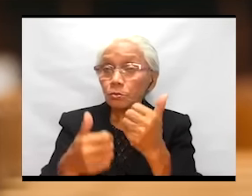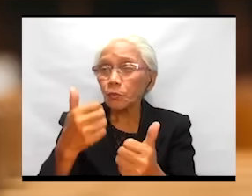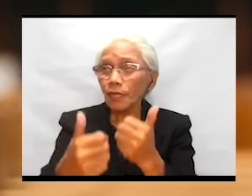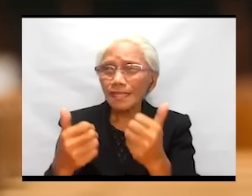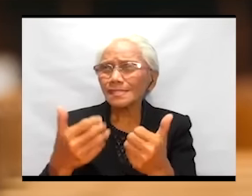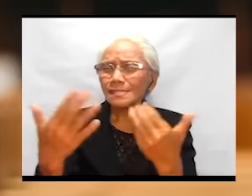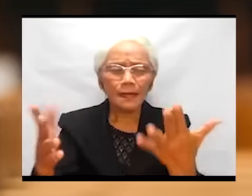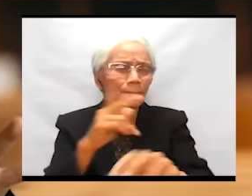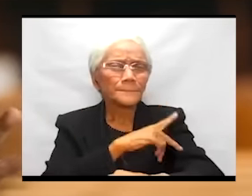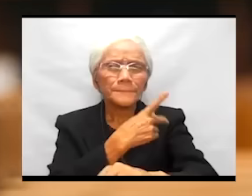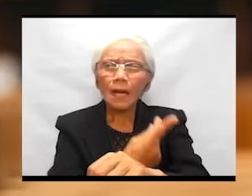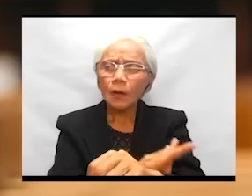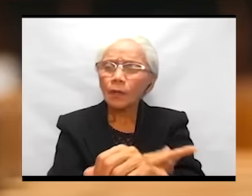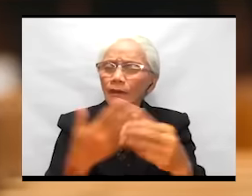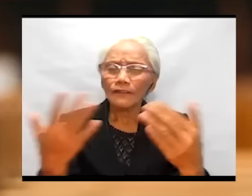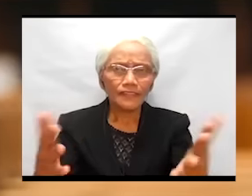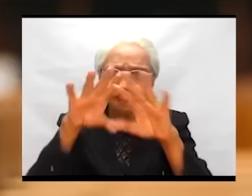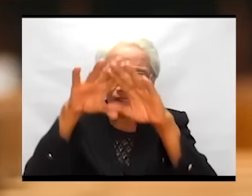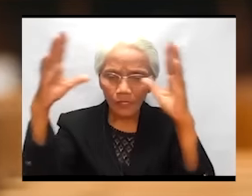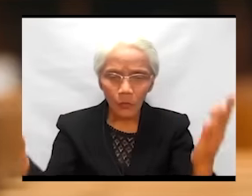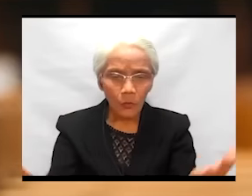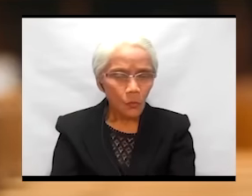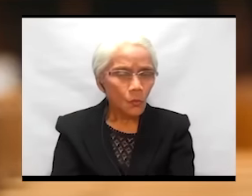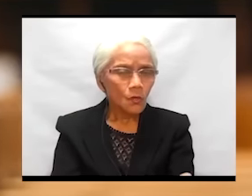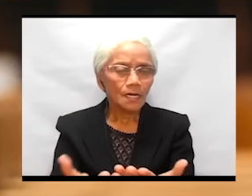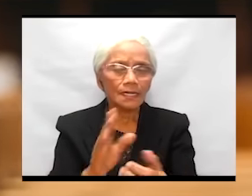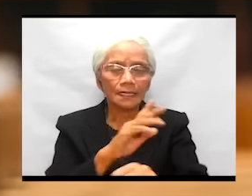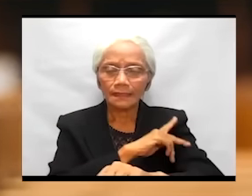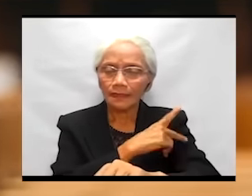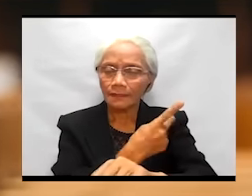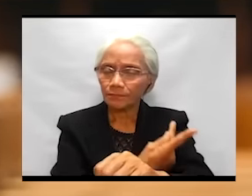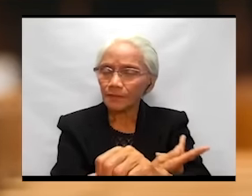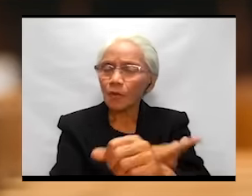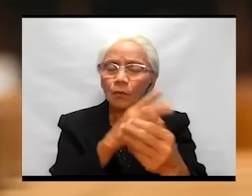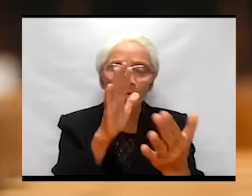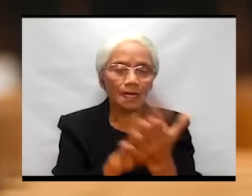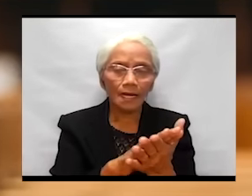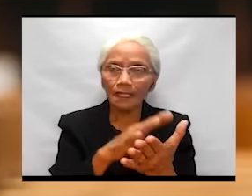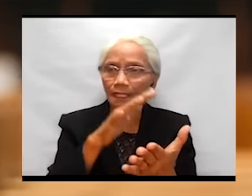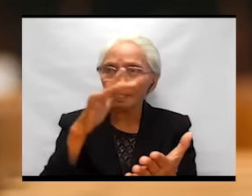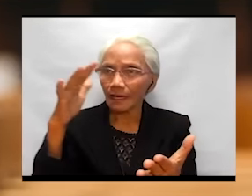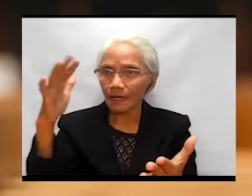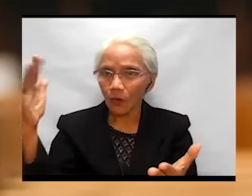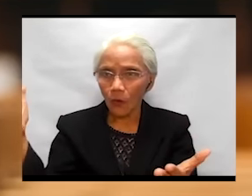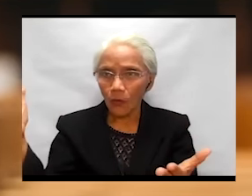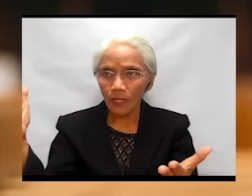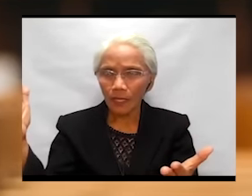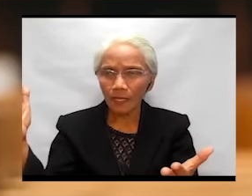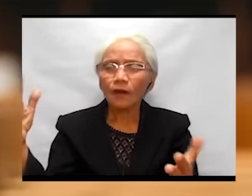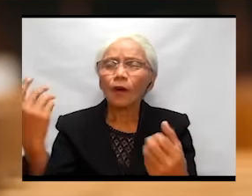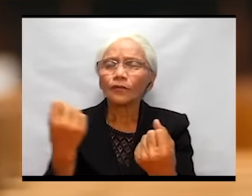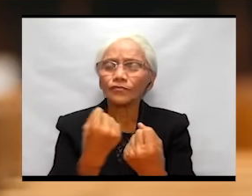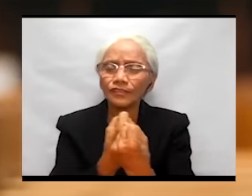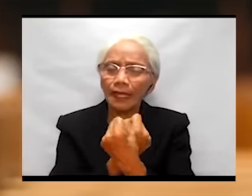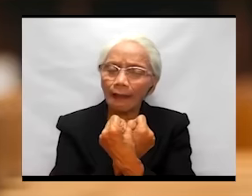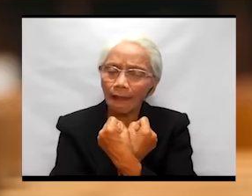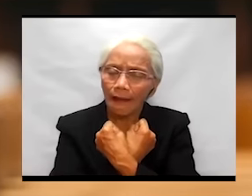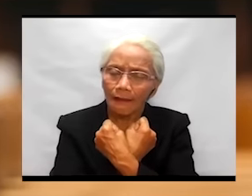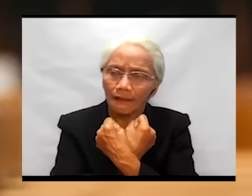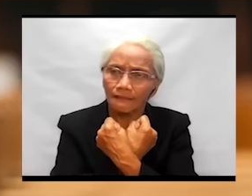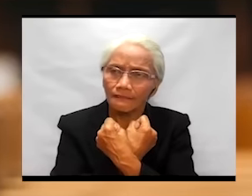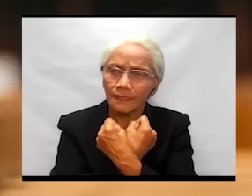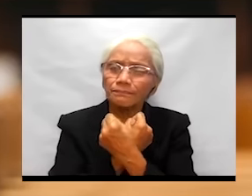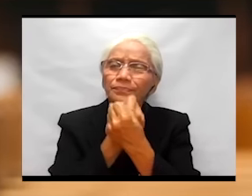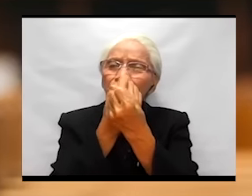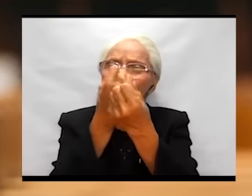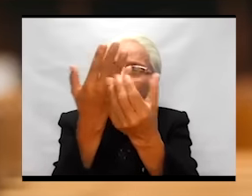which is different from the power of this world. It is the power and the glory of the love